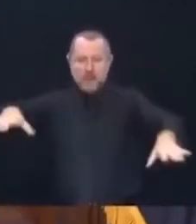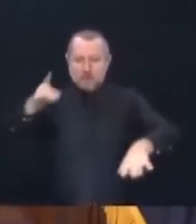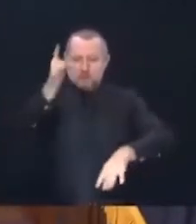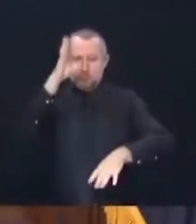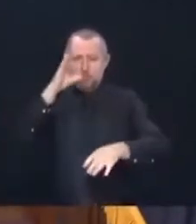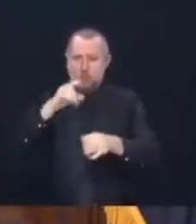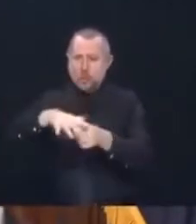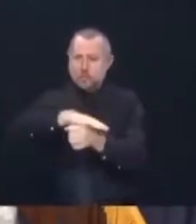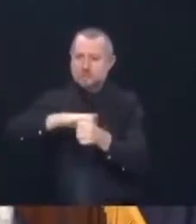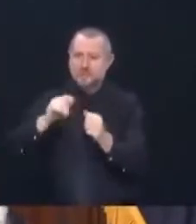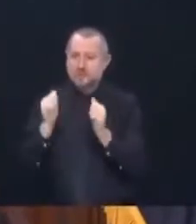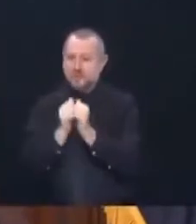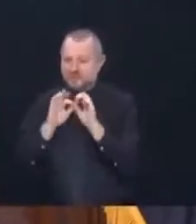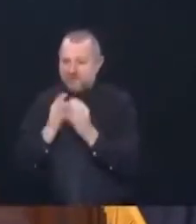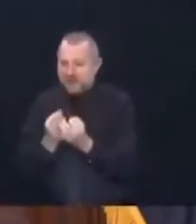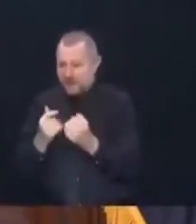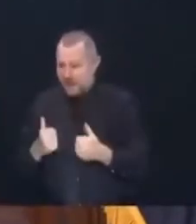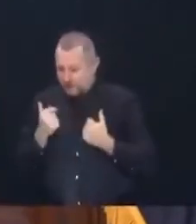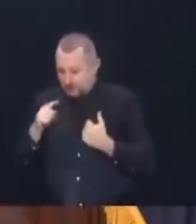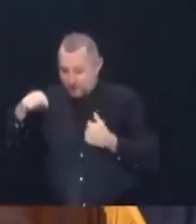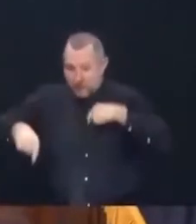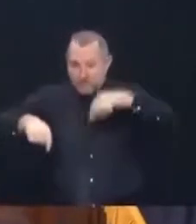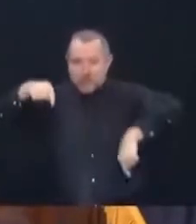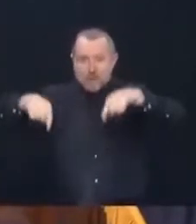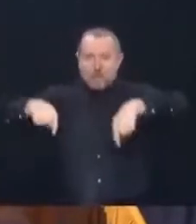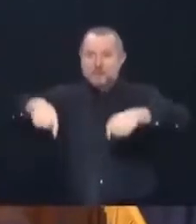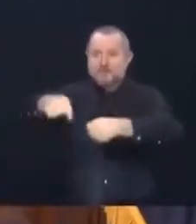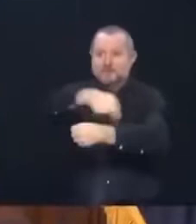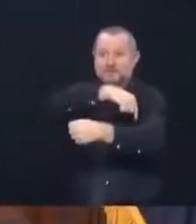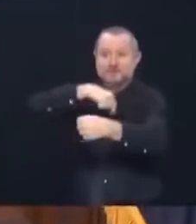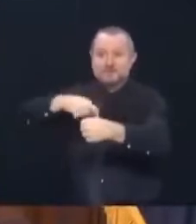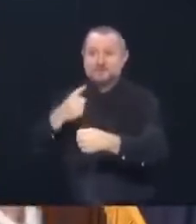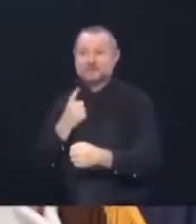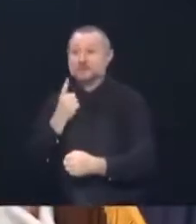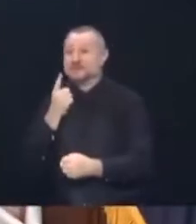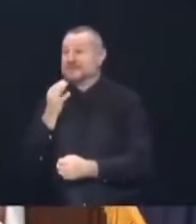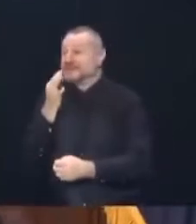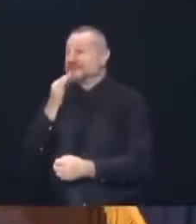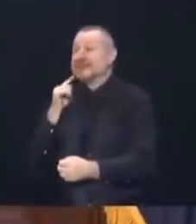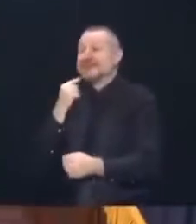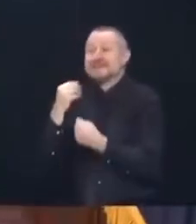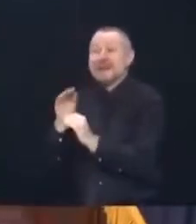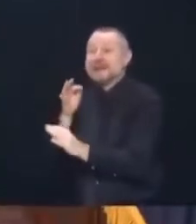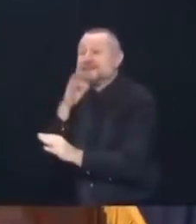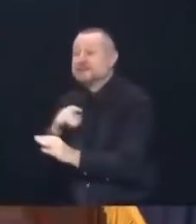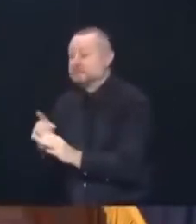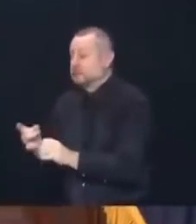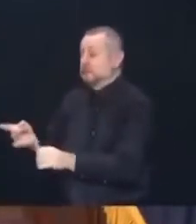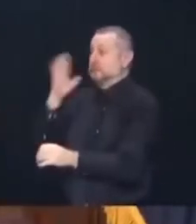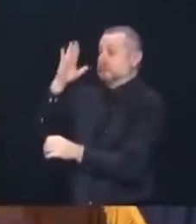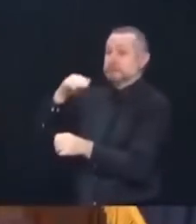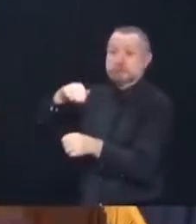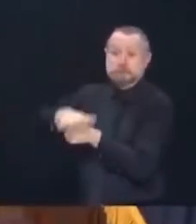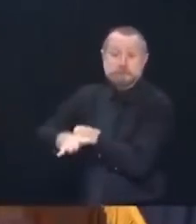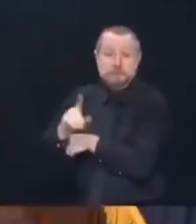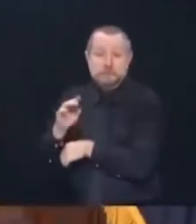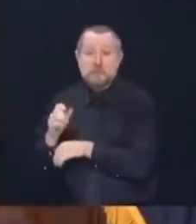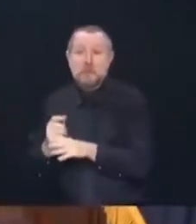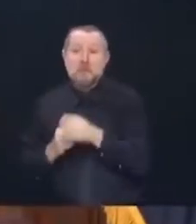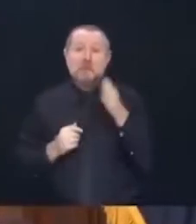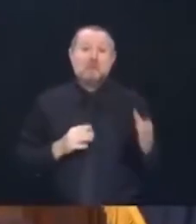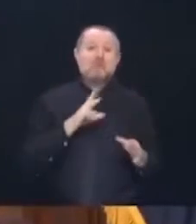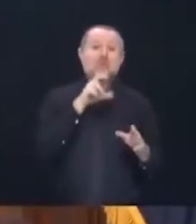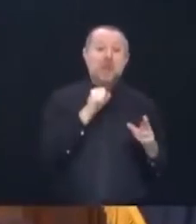infected. And a candy store that has a high infection rate. On a bus route that has a high infection rate.